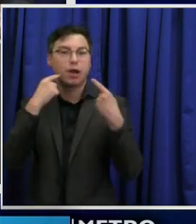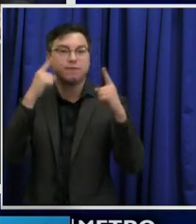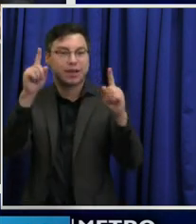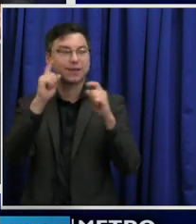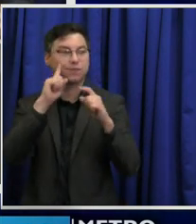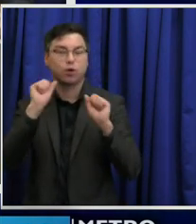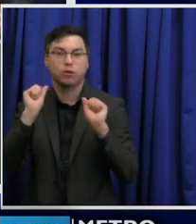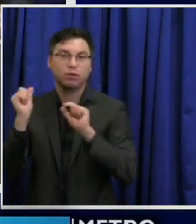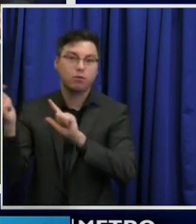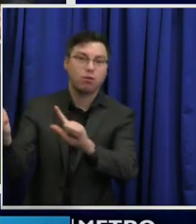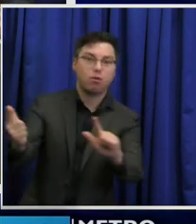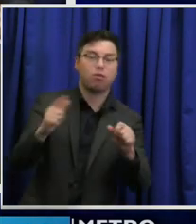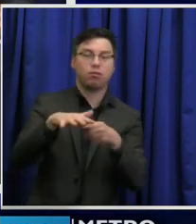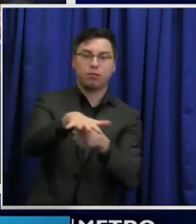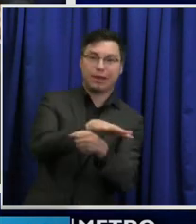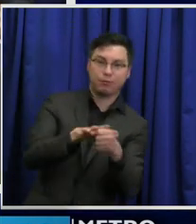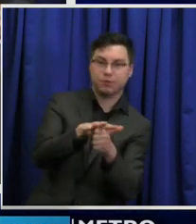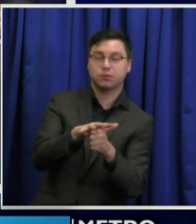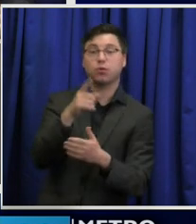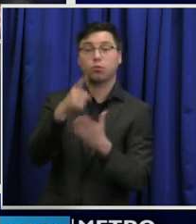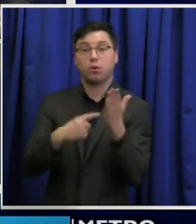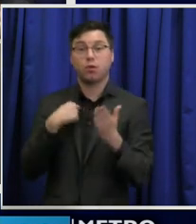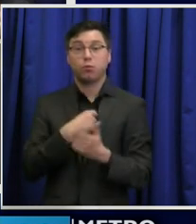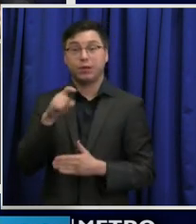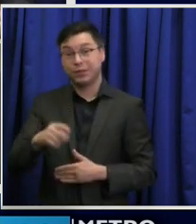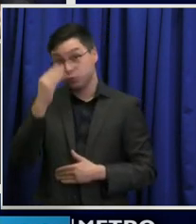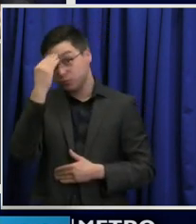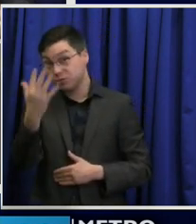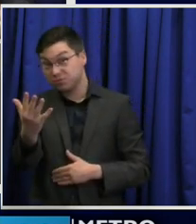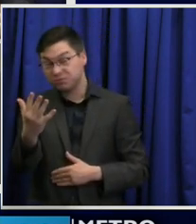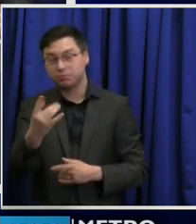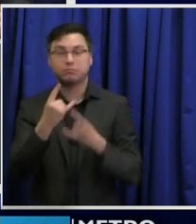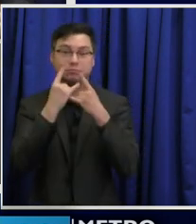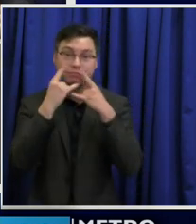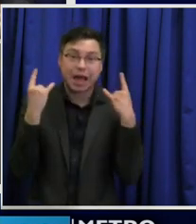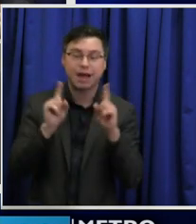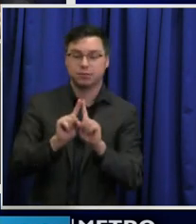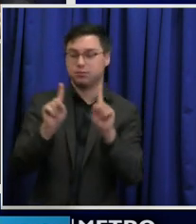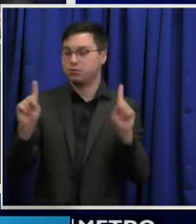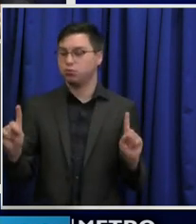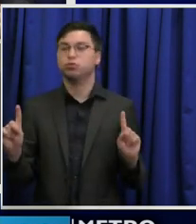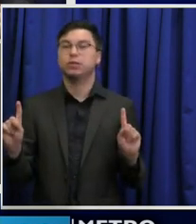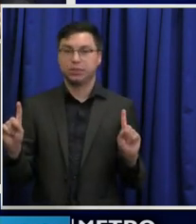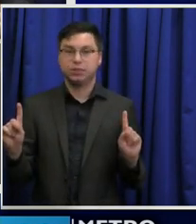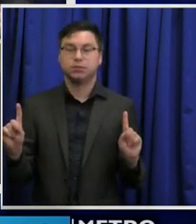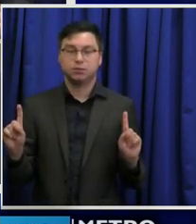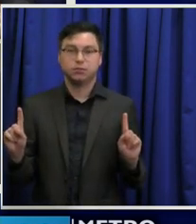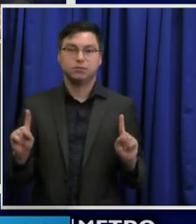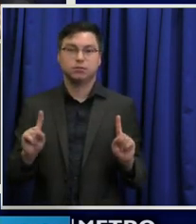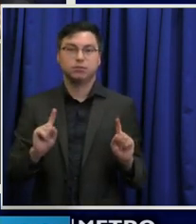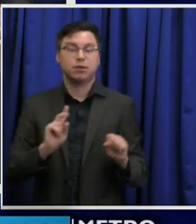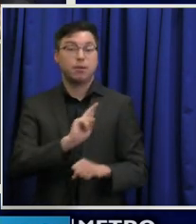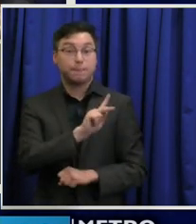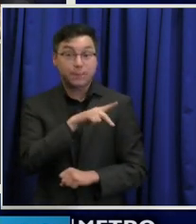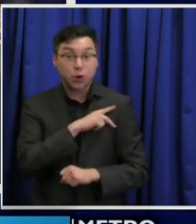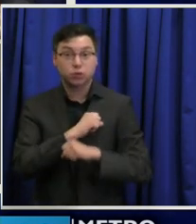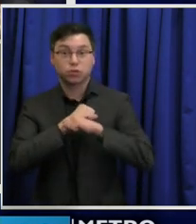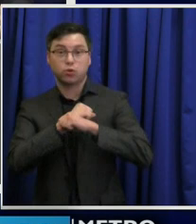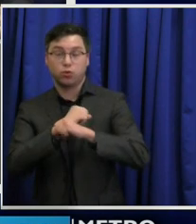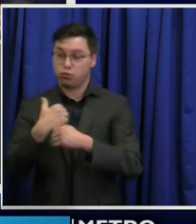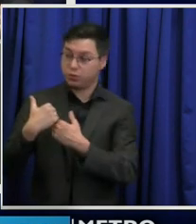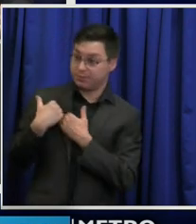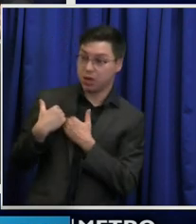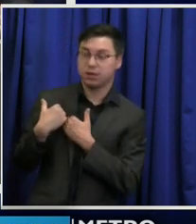what we need to say is, wear masks, socially distance, take personal responsibility, get